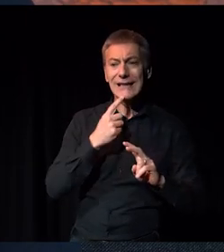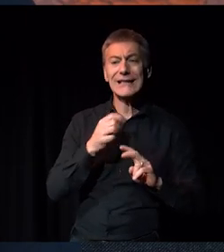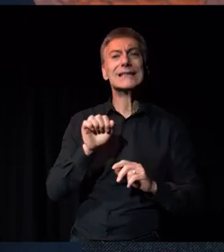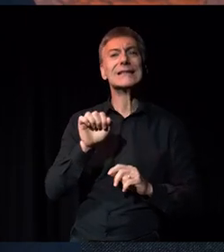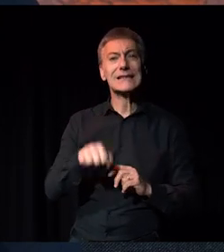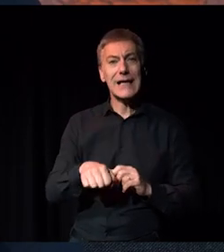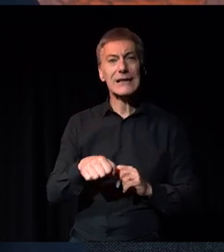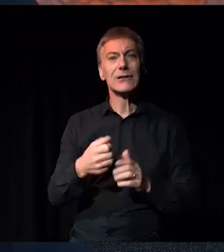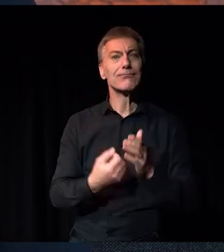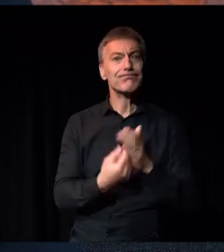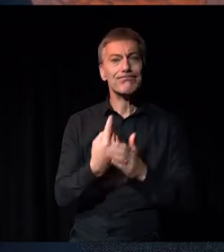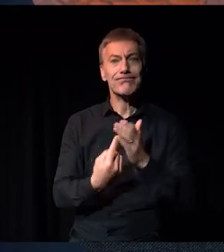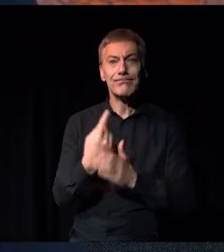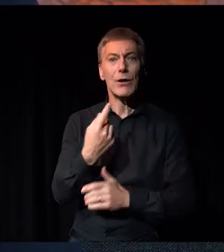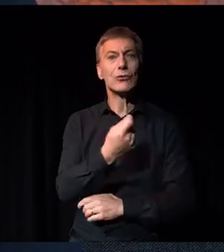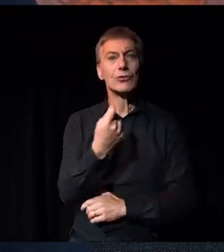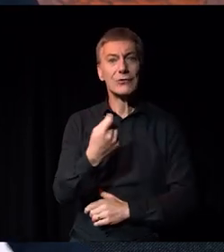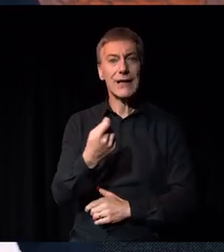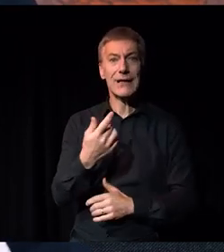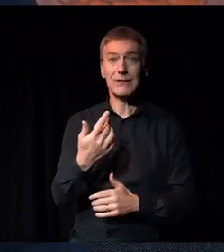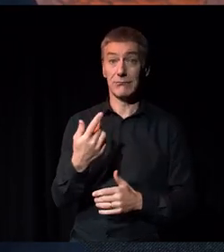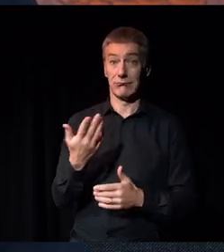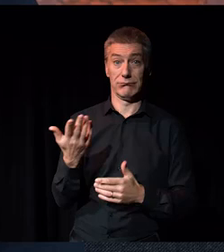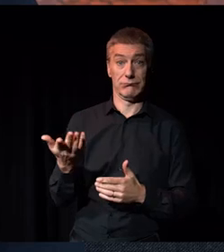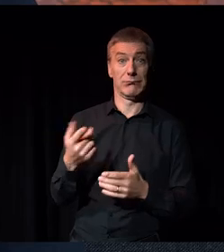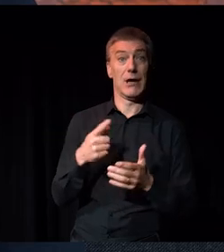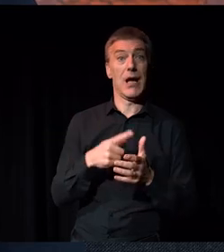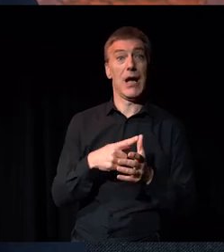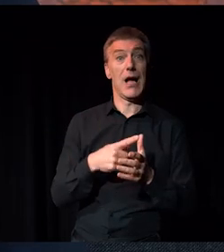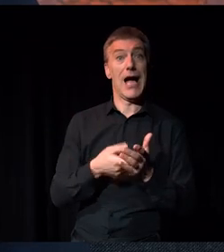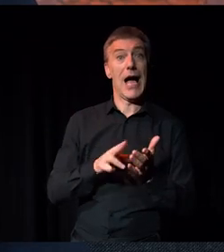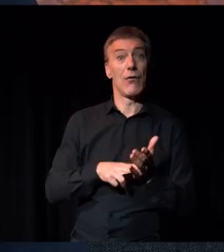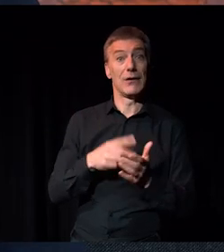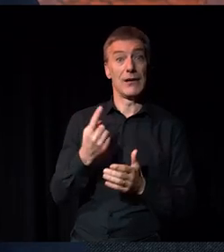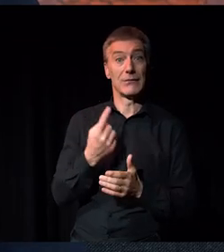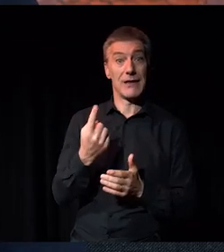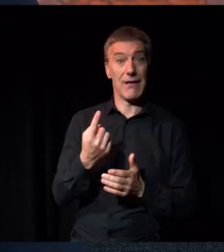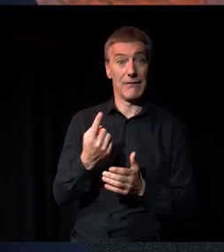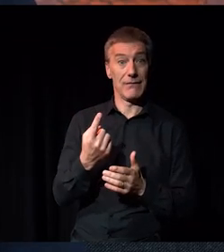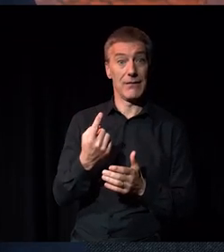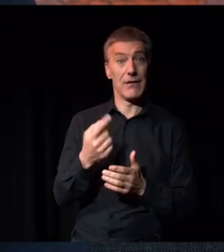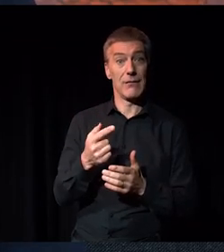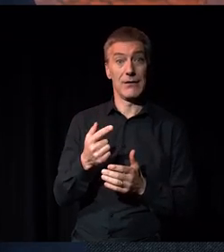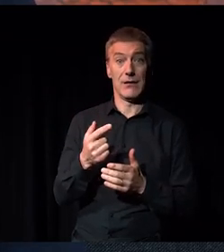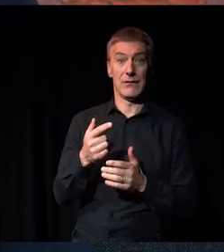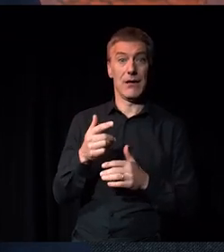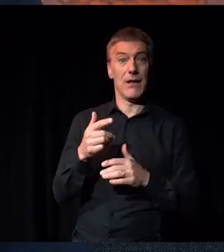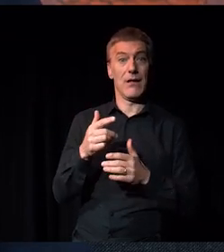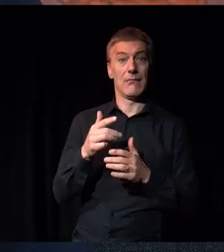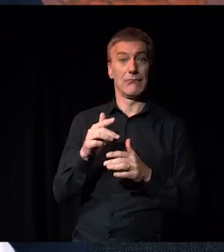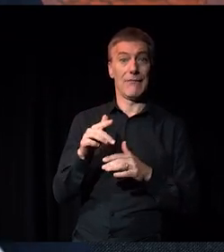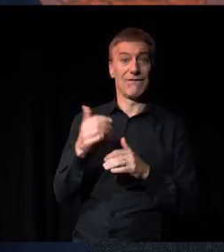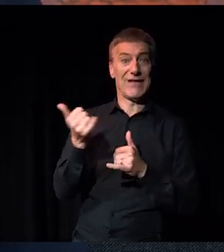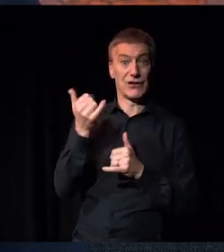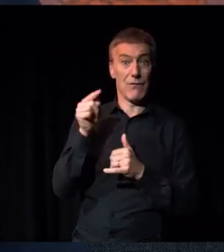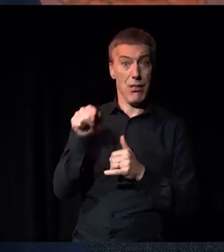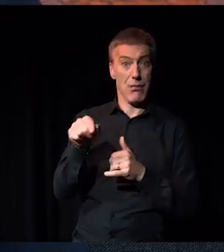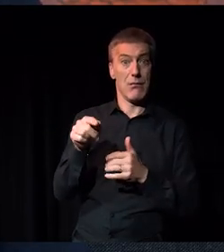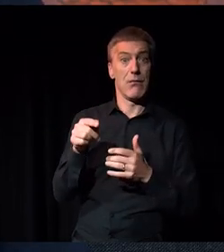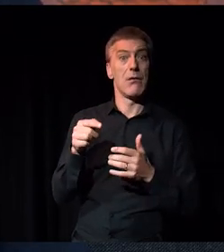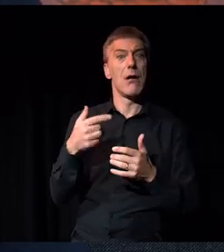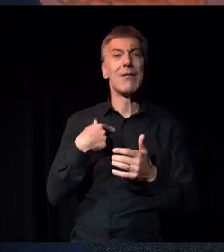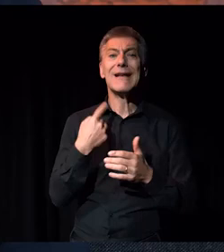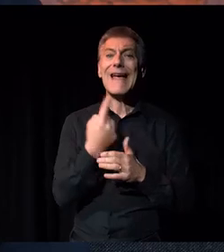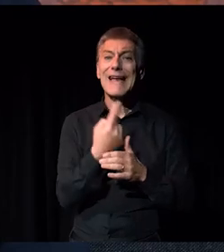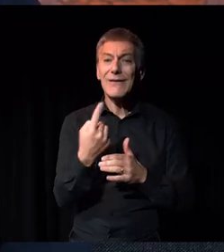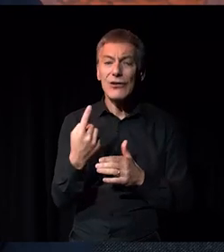some great success stories, I mean, we heard from Aaron there, who's the Artistic Director of Fierce Festival. There have been some great success stories